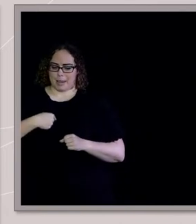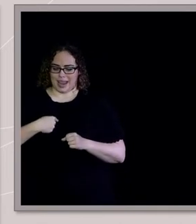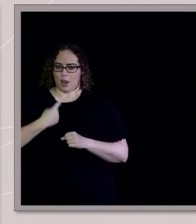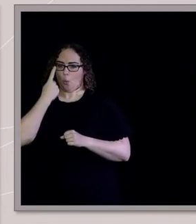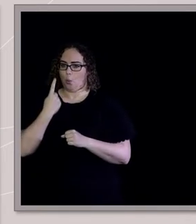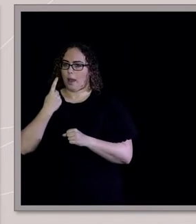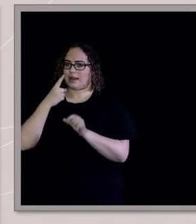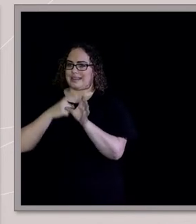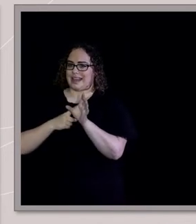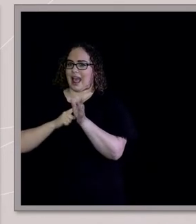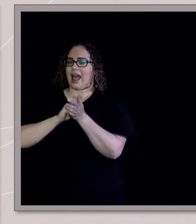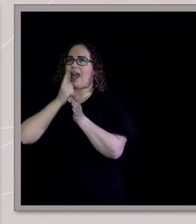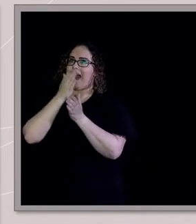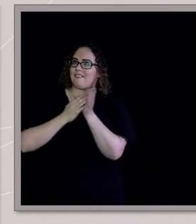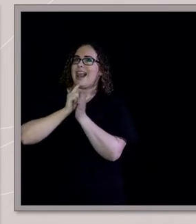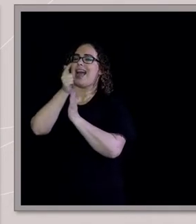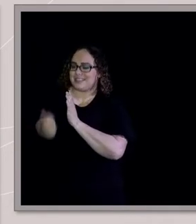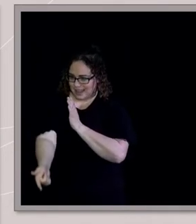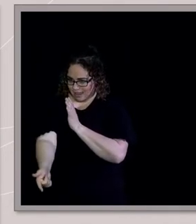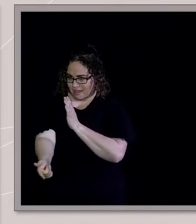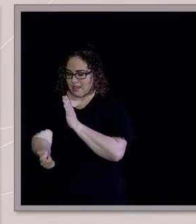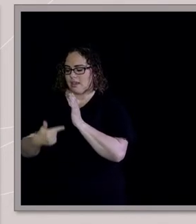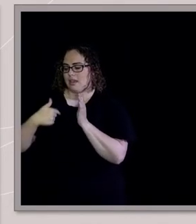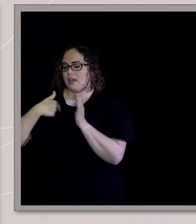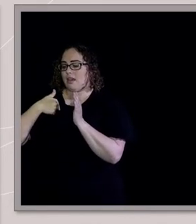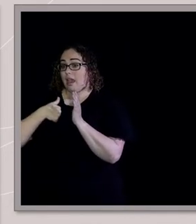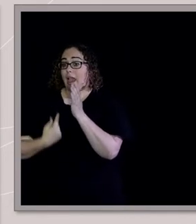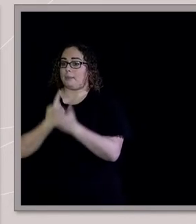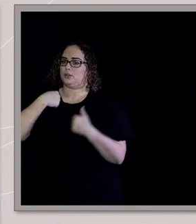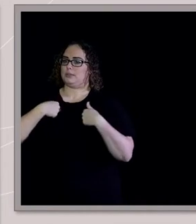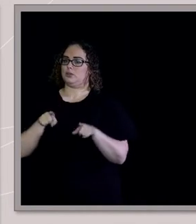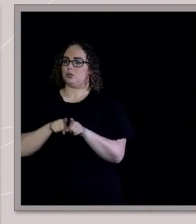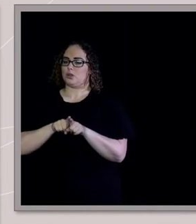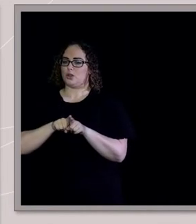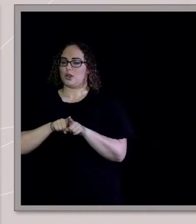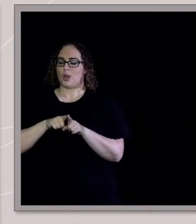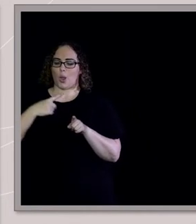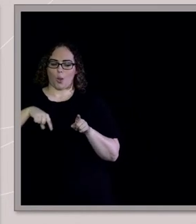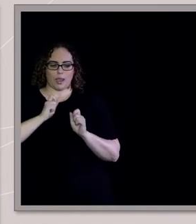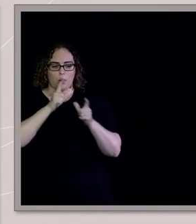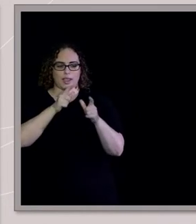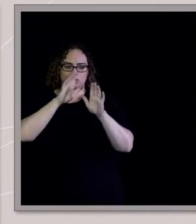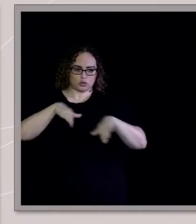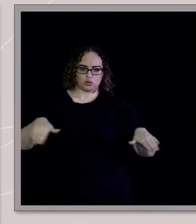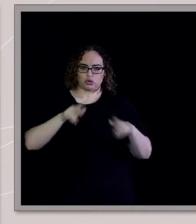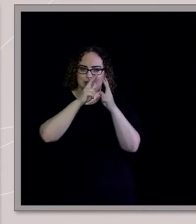I had my moment. And so, there I was at this beautiful children's camp